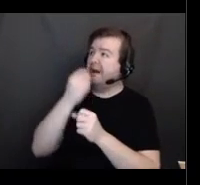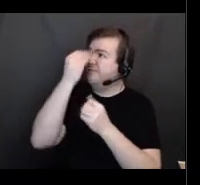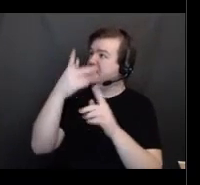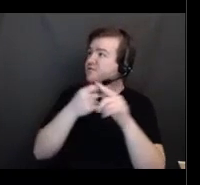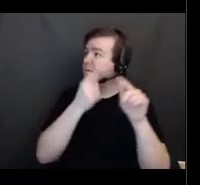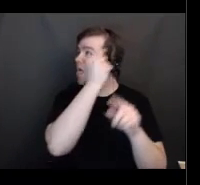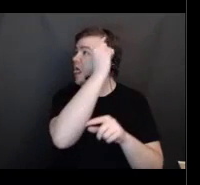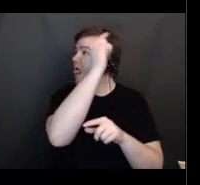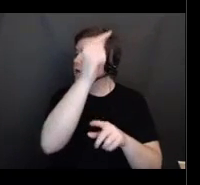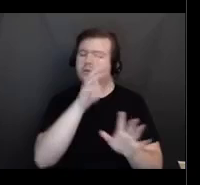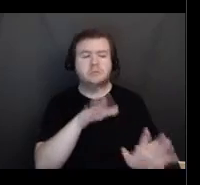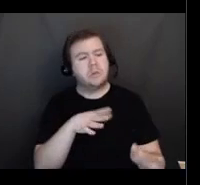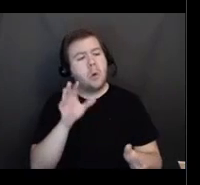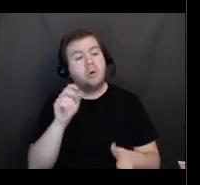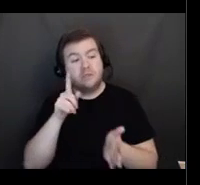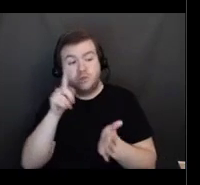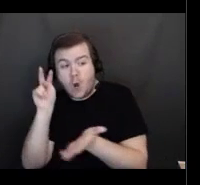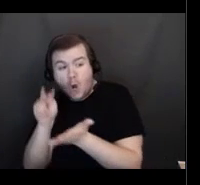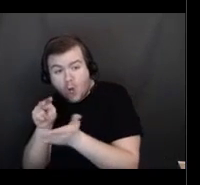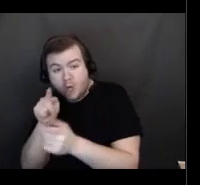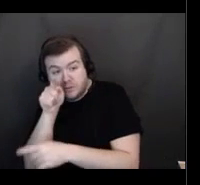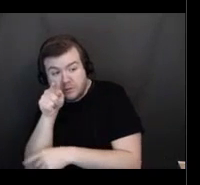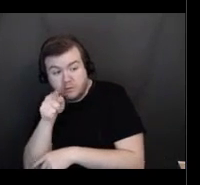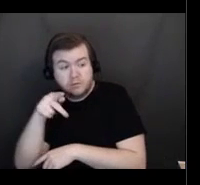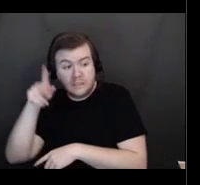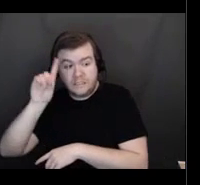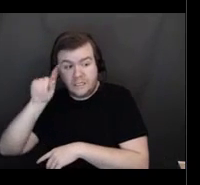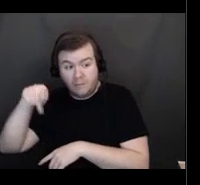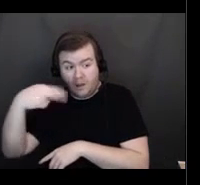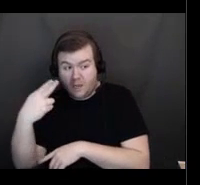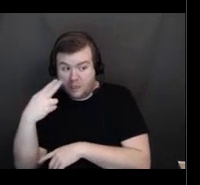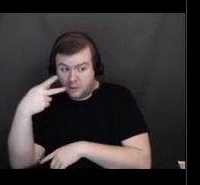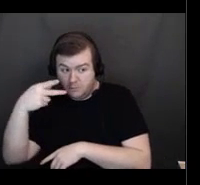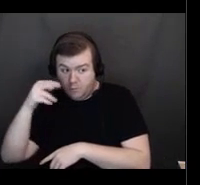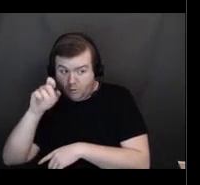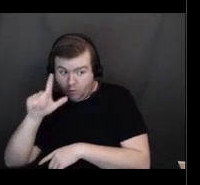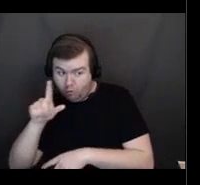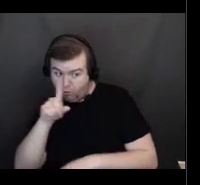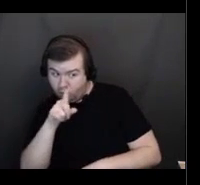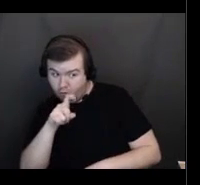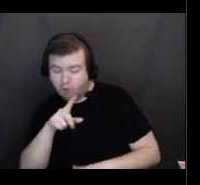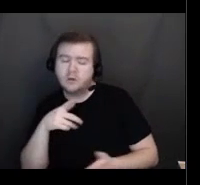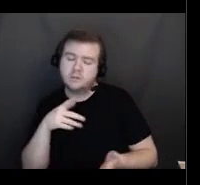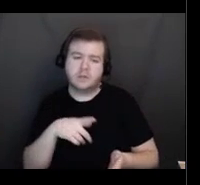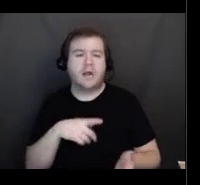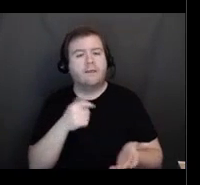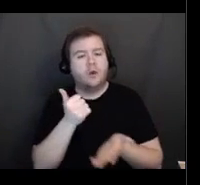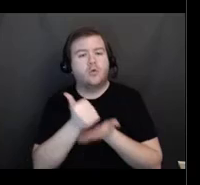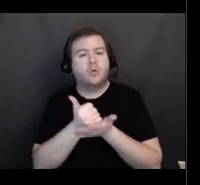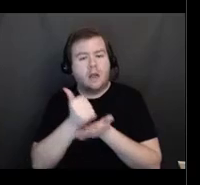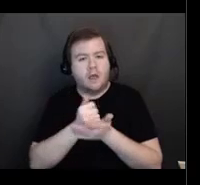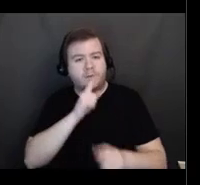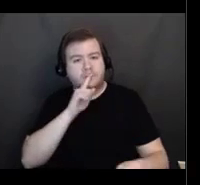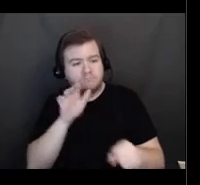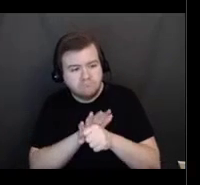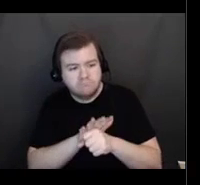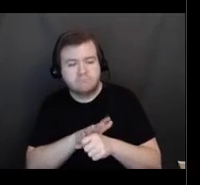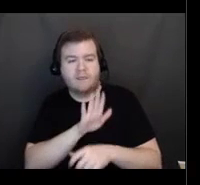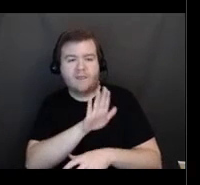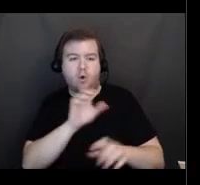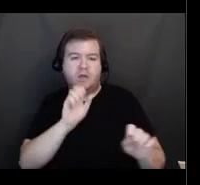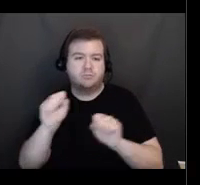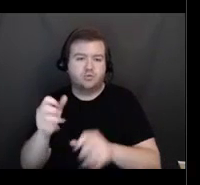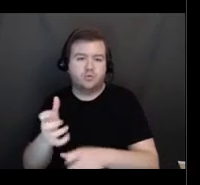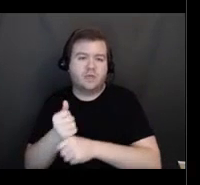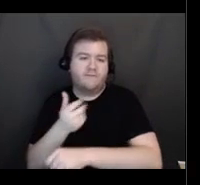portal. You can help the recipient to verify their vaccine eligibility using this portal. It is really